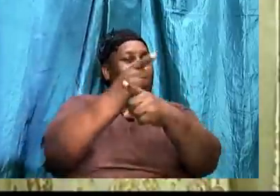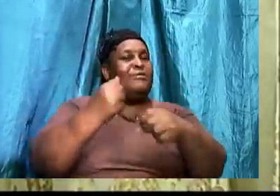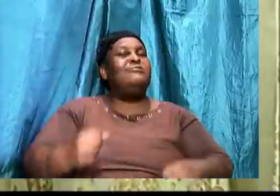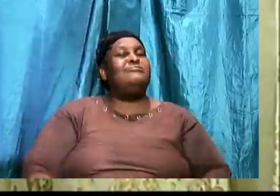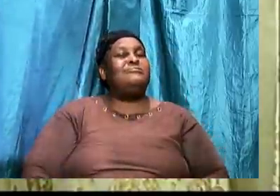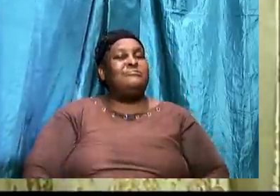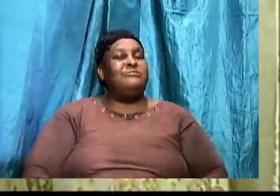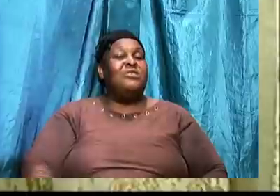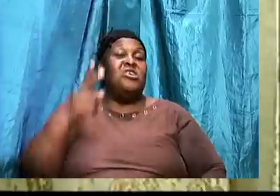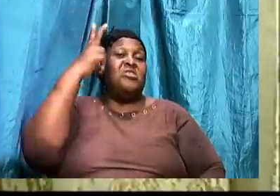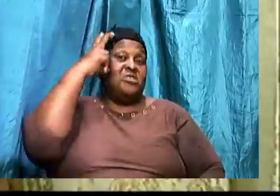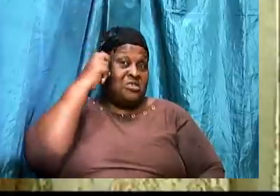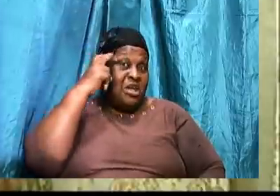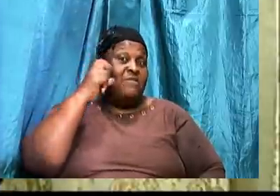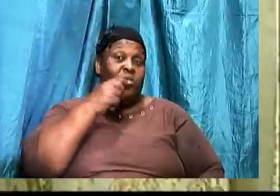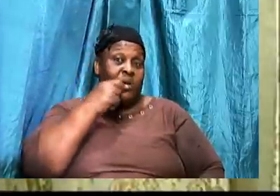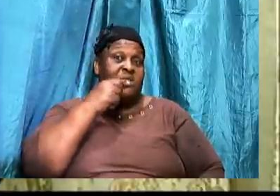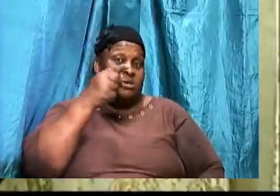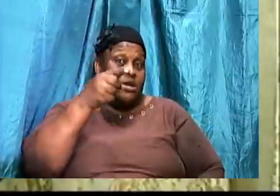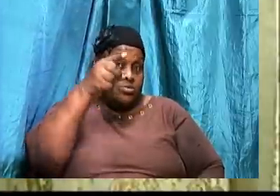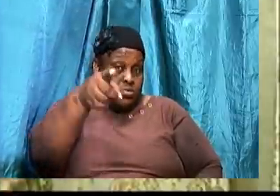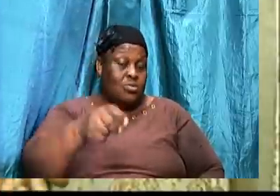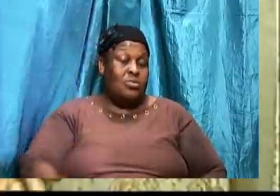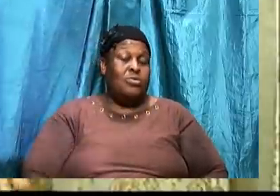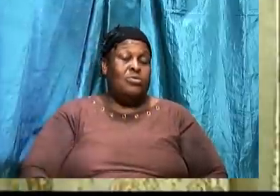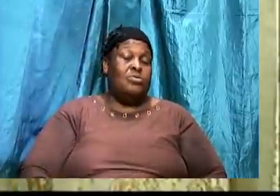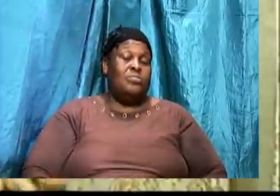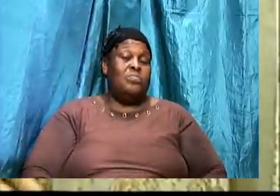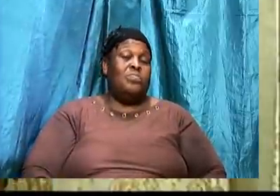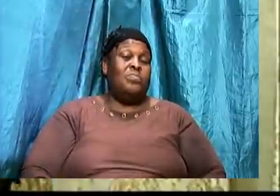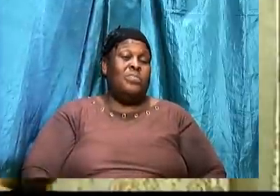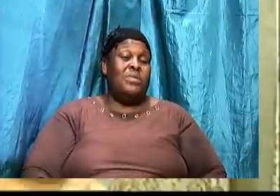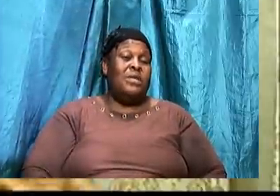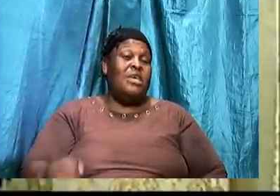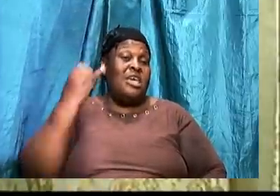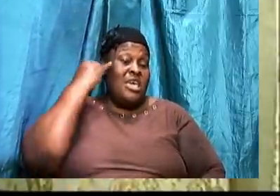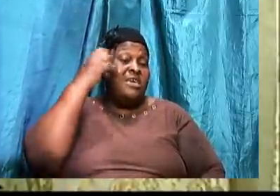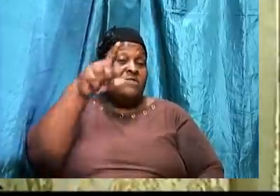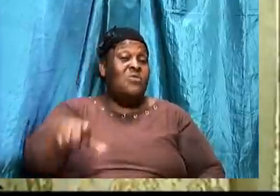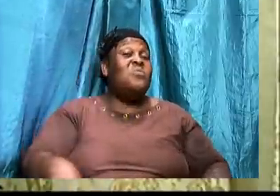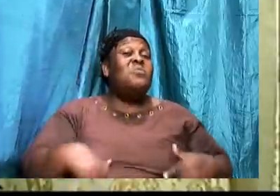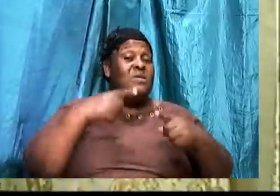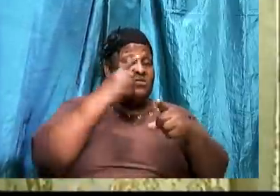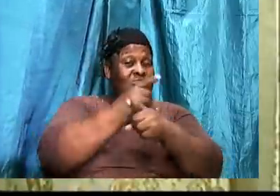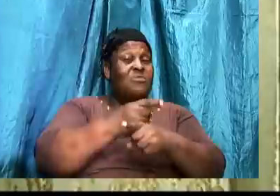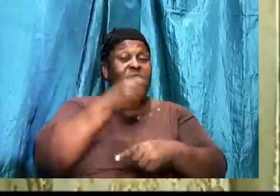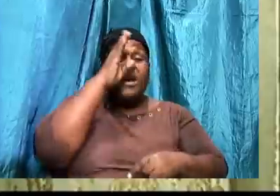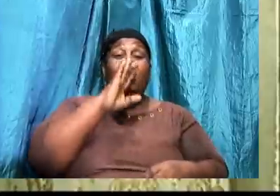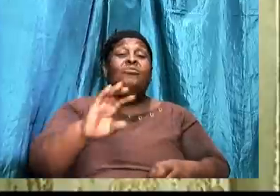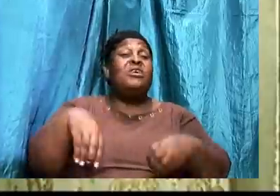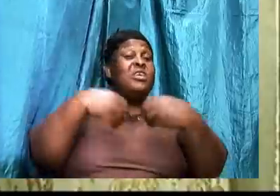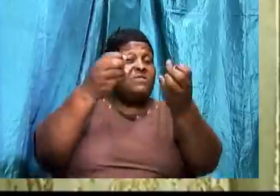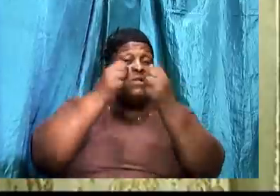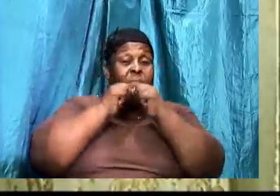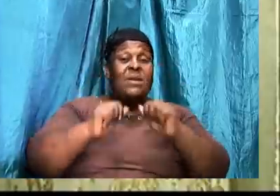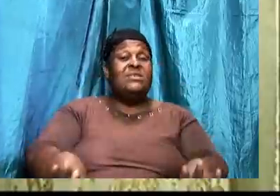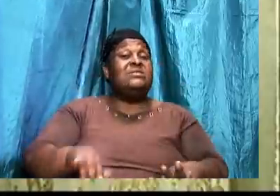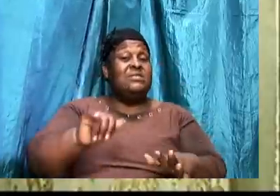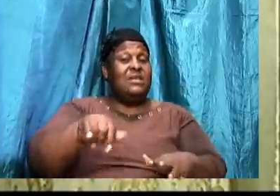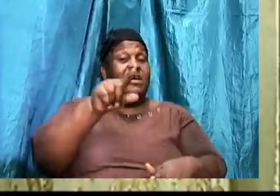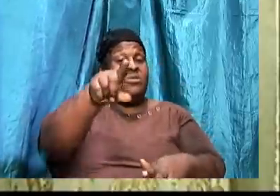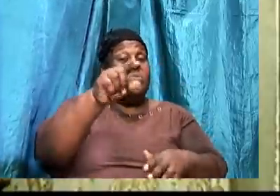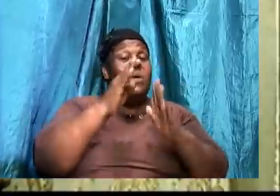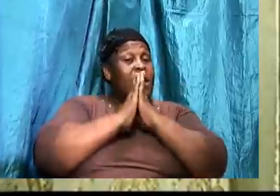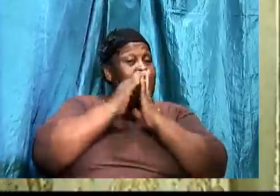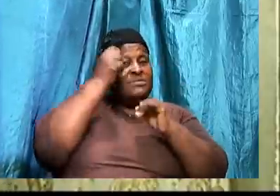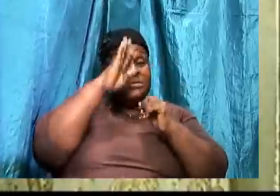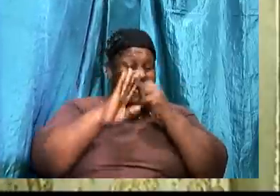If you were living upright. God would have given you that blessing. That you have been asking for. Because. He said he